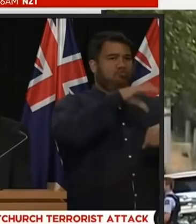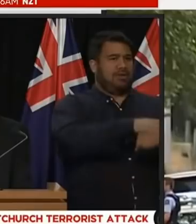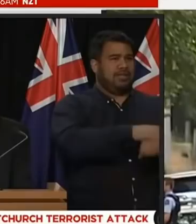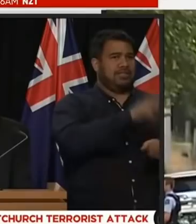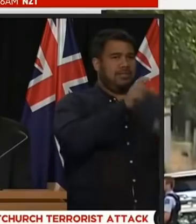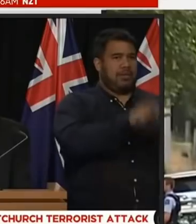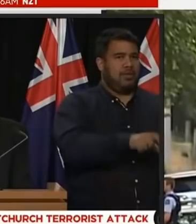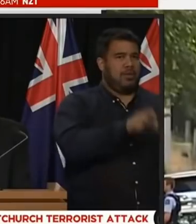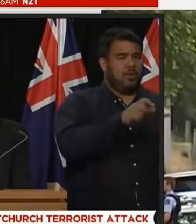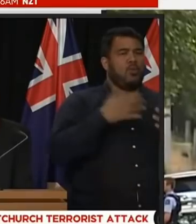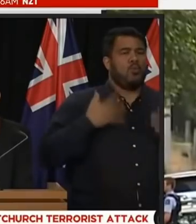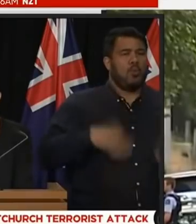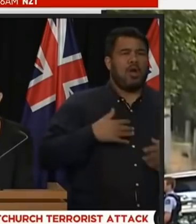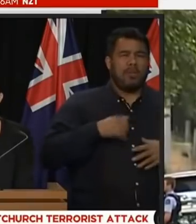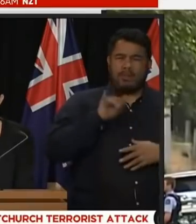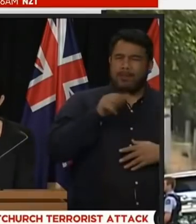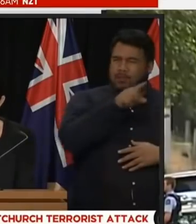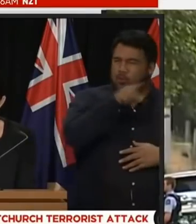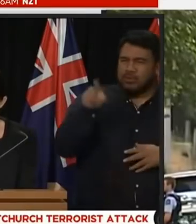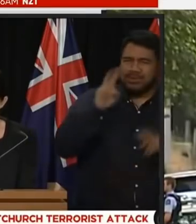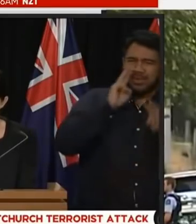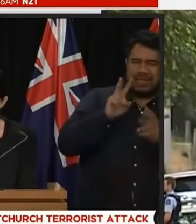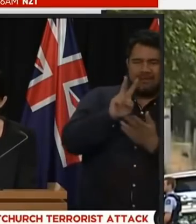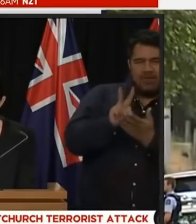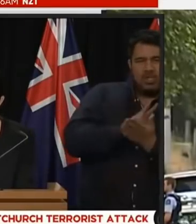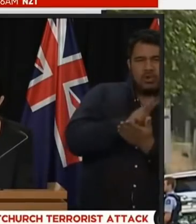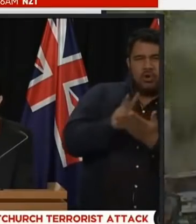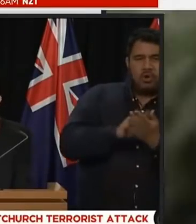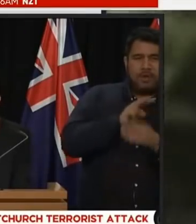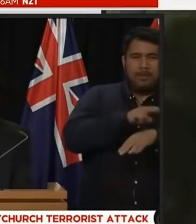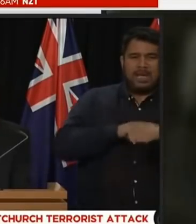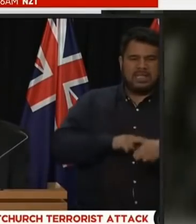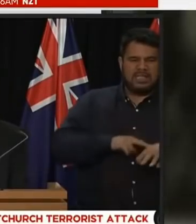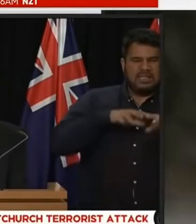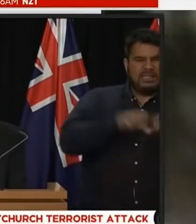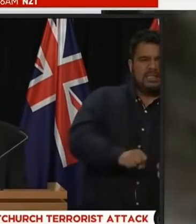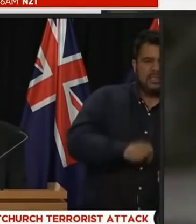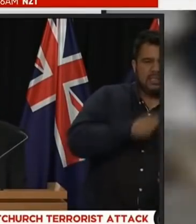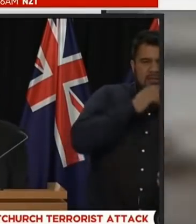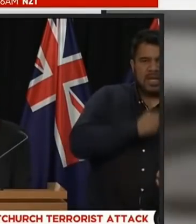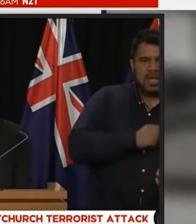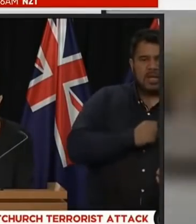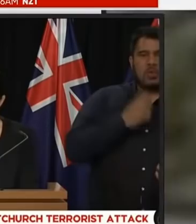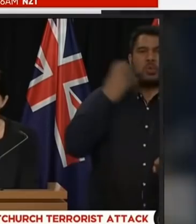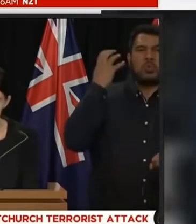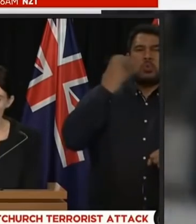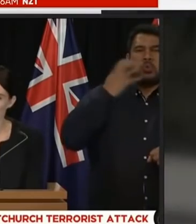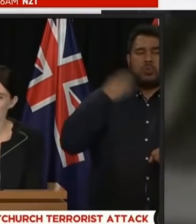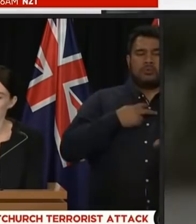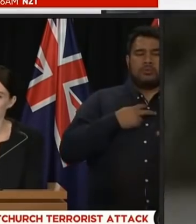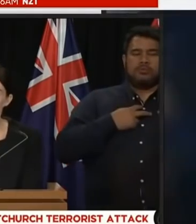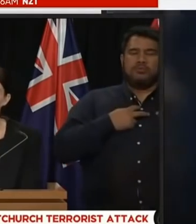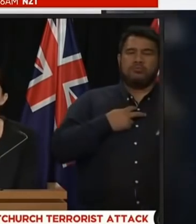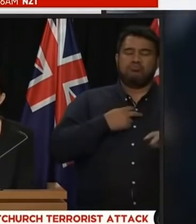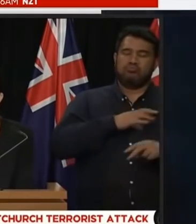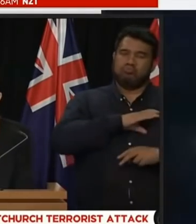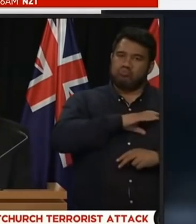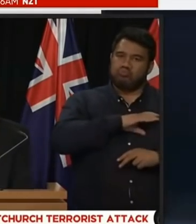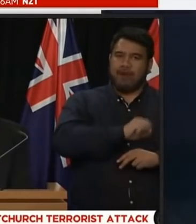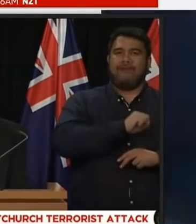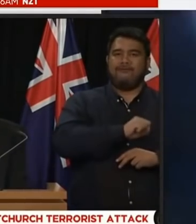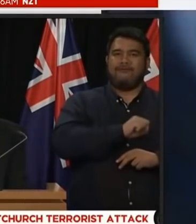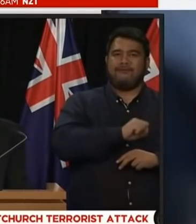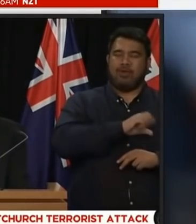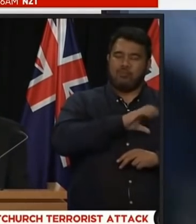many of you may have seen the footage of the arrests and i can only describe it as an act of bravery on behalf